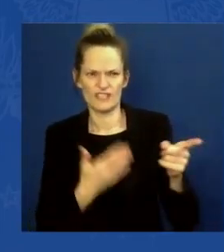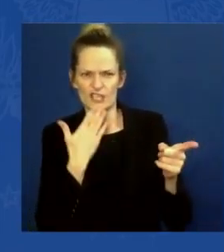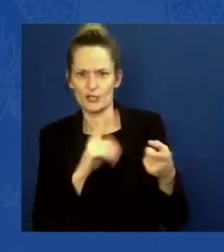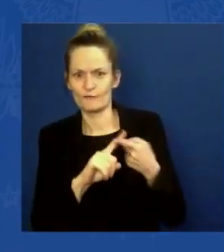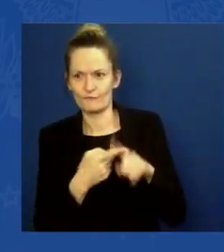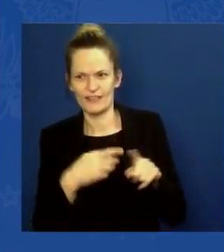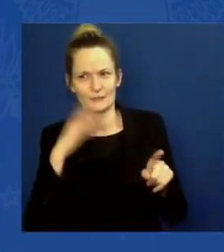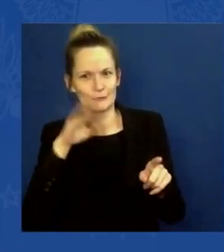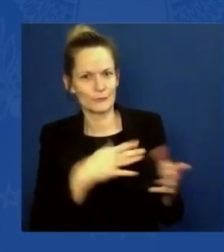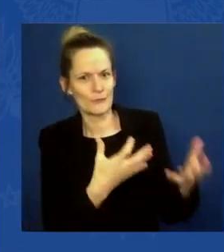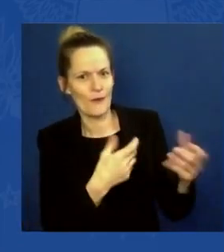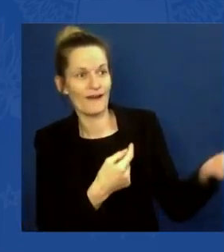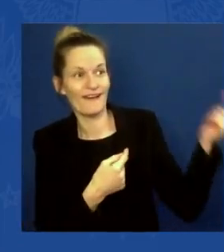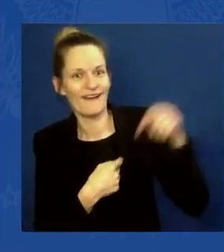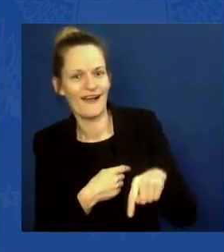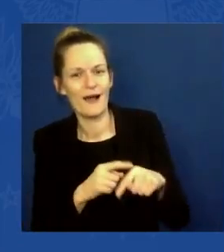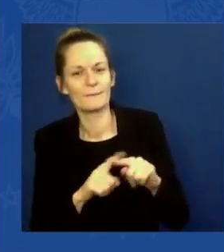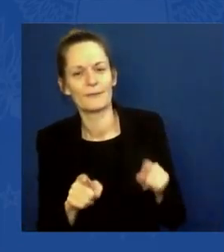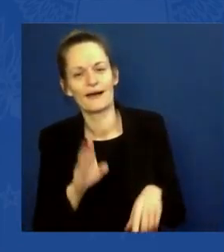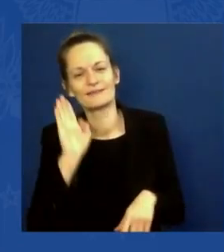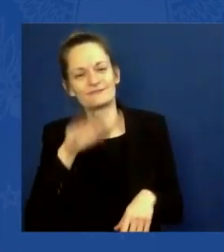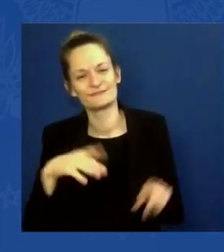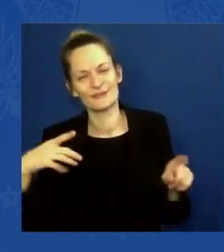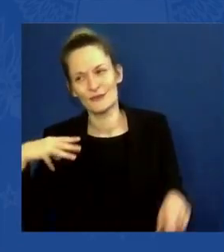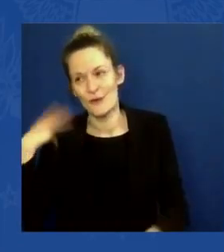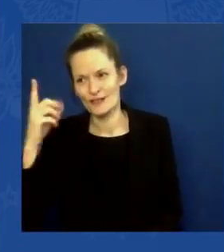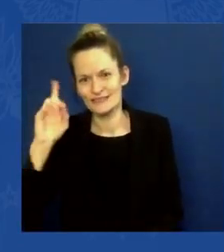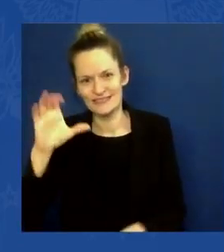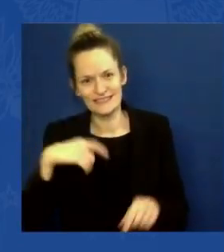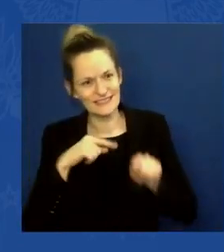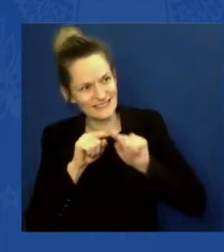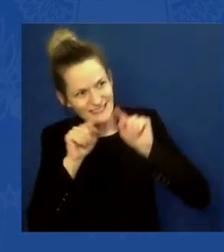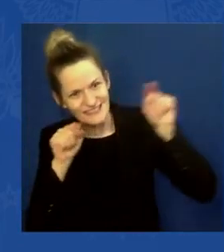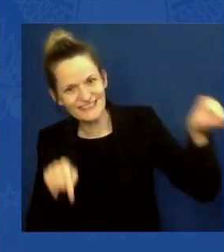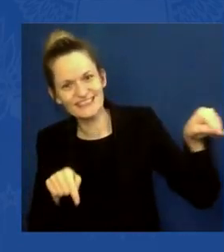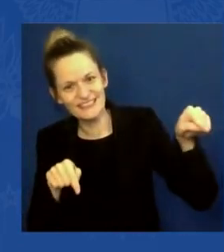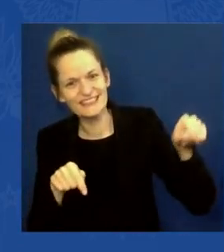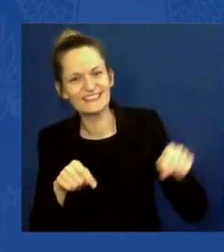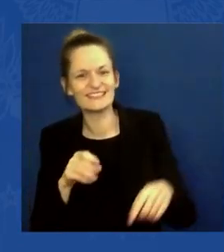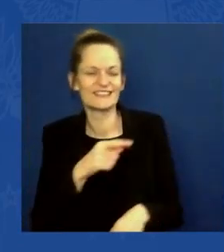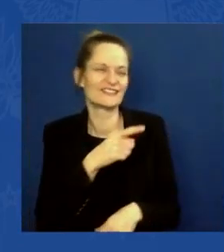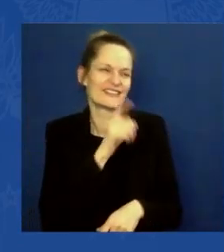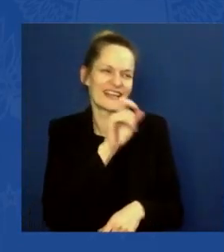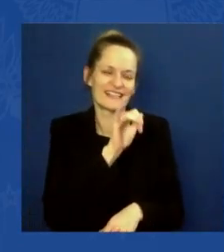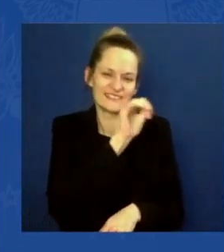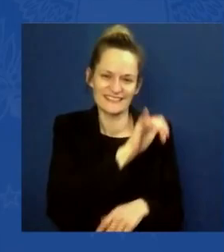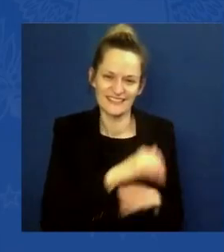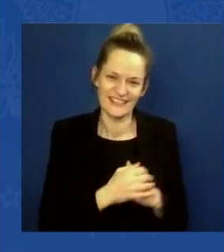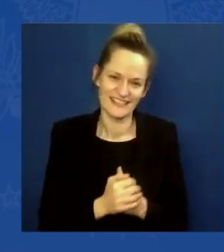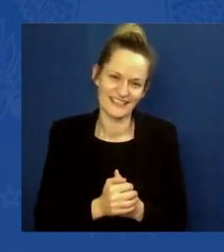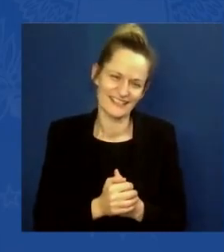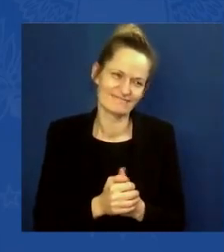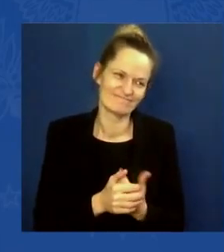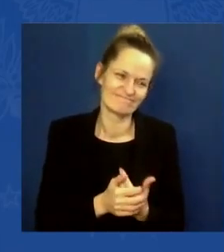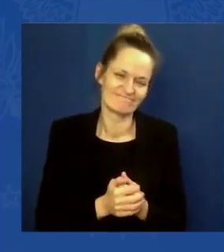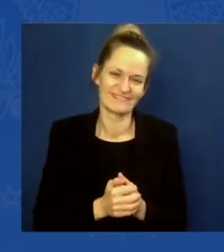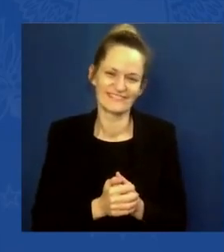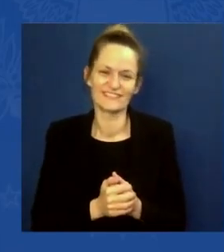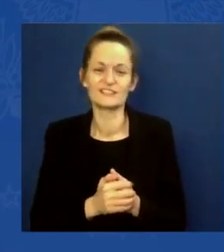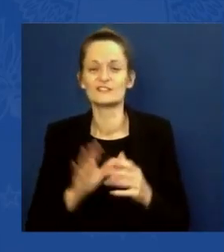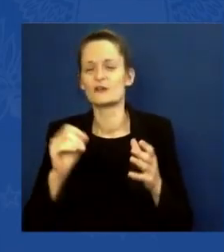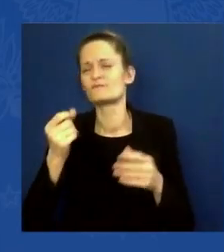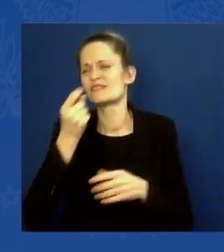Senator Bennett and Hickelooper and Congressman DeGette, they're all in Washington doing what they have to do.